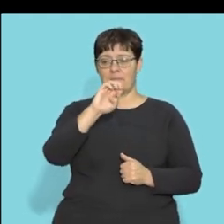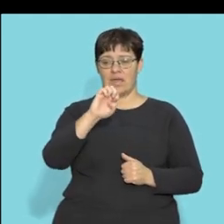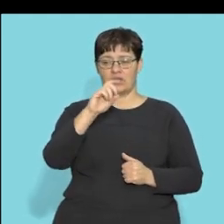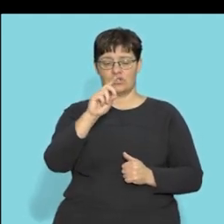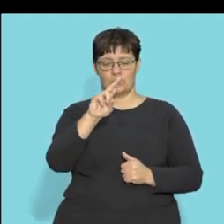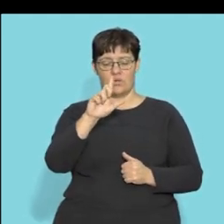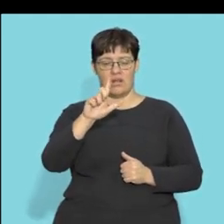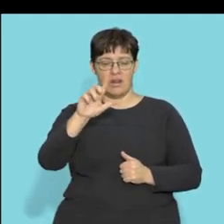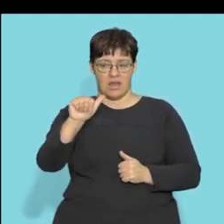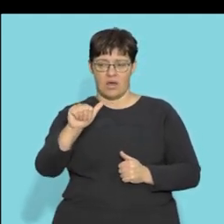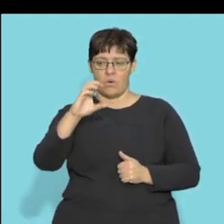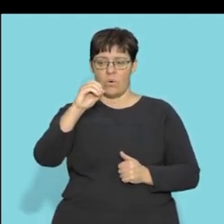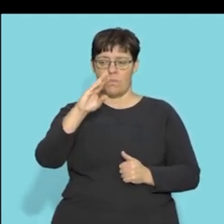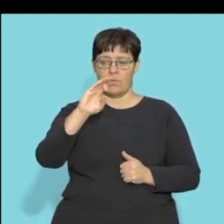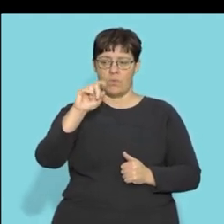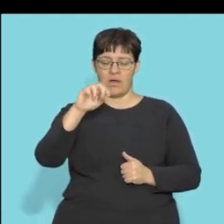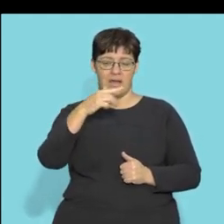the medulla oblongata